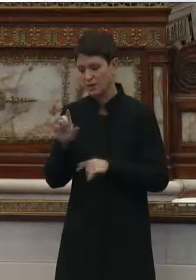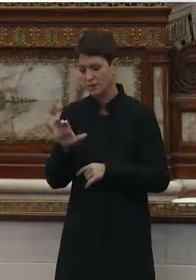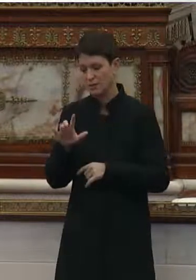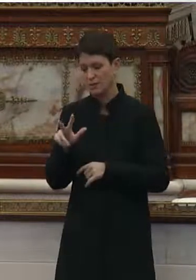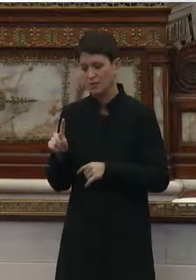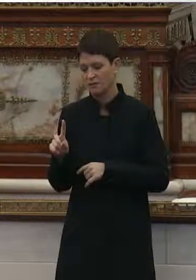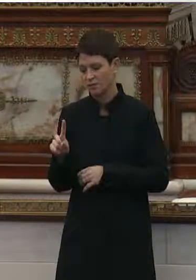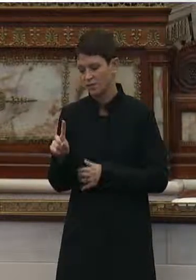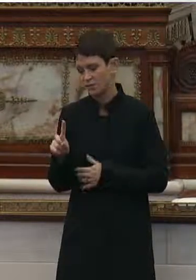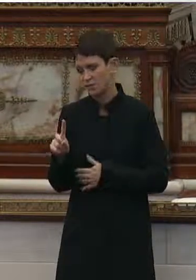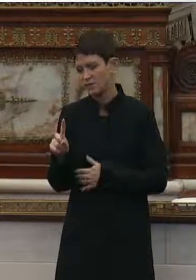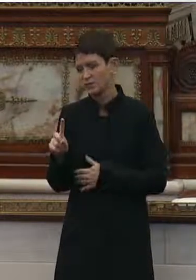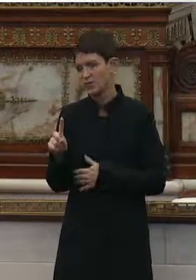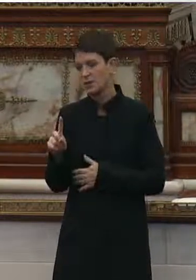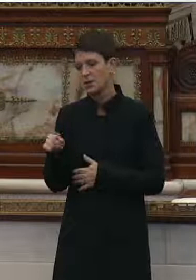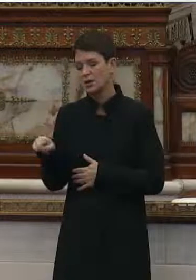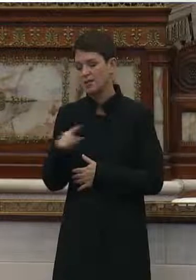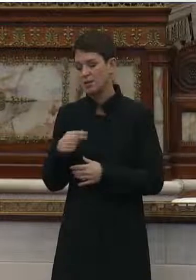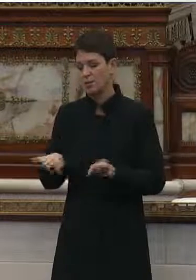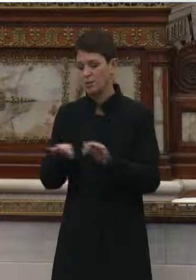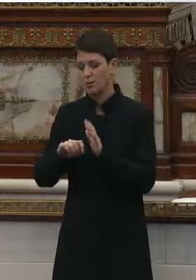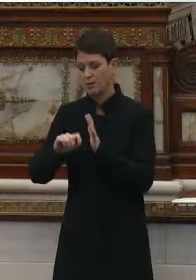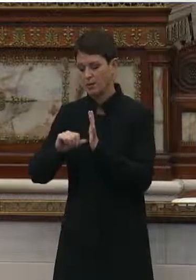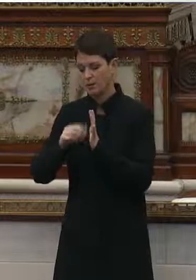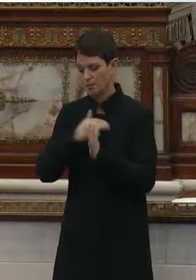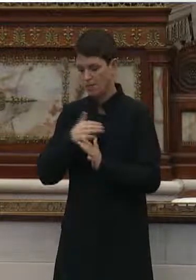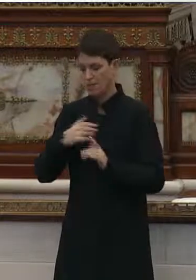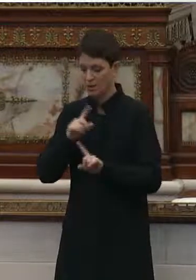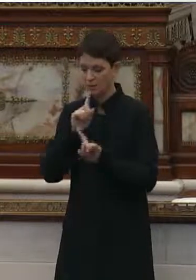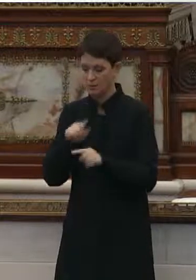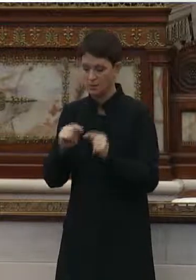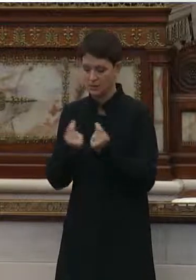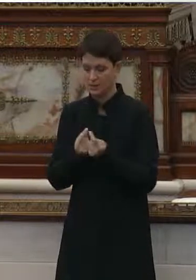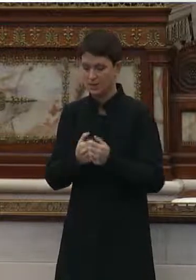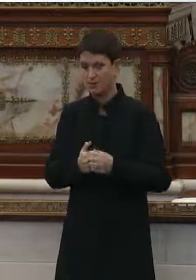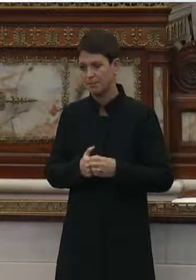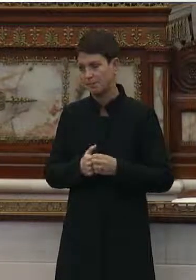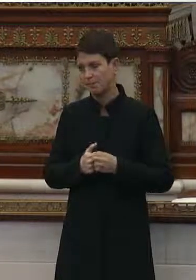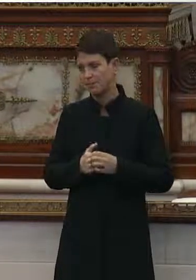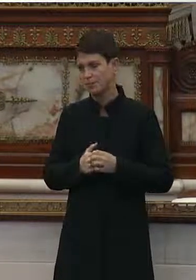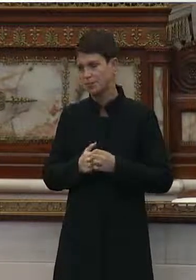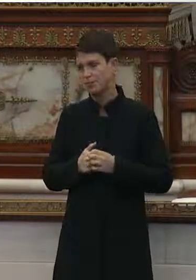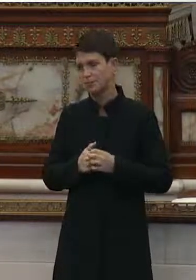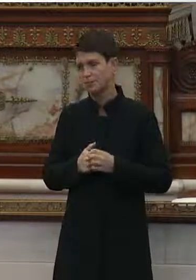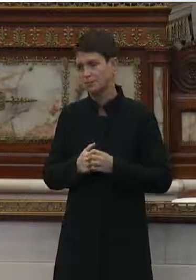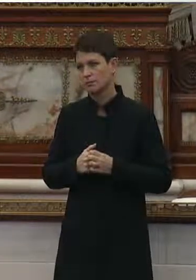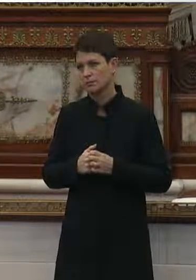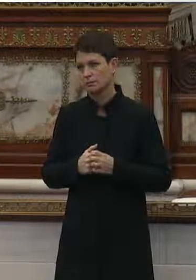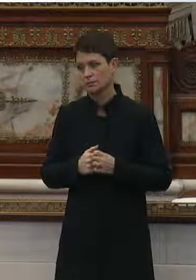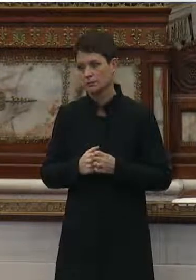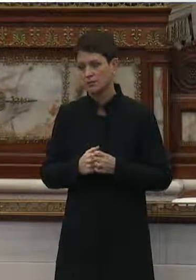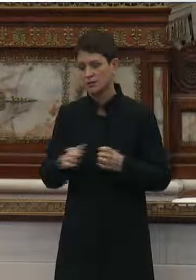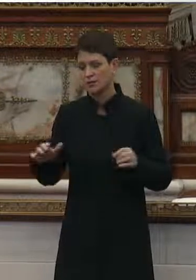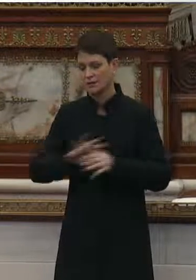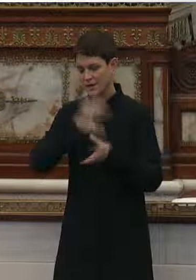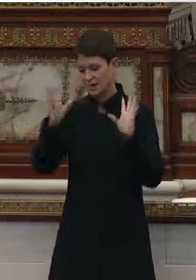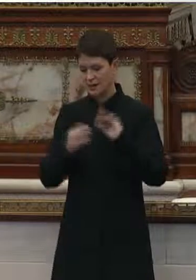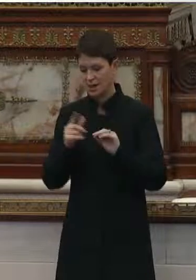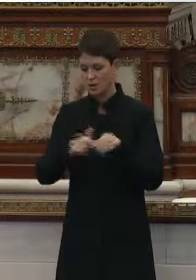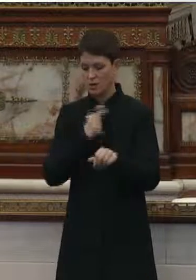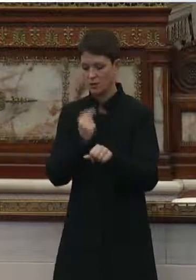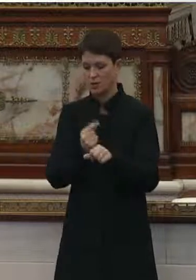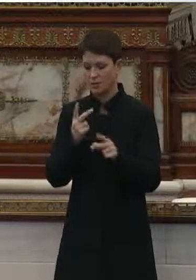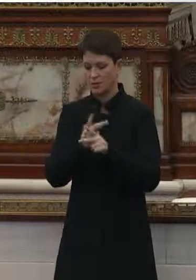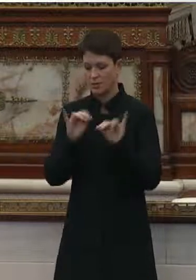31st. And they've been a key member of the response team. So the entire long-term care